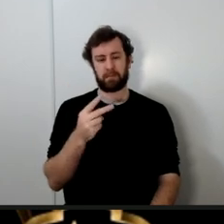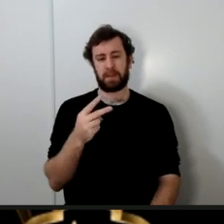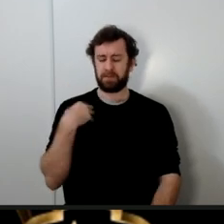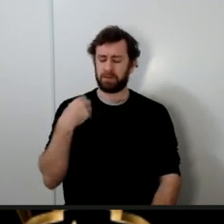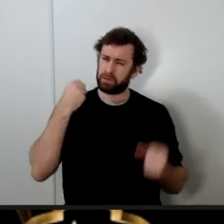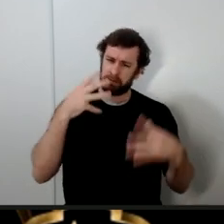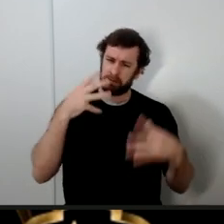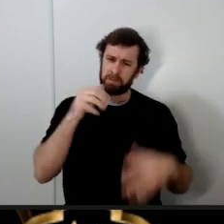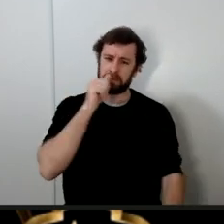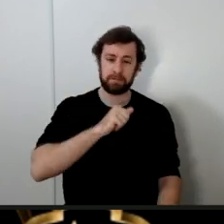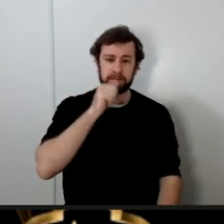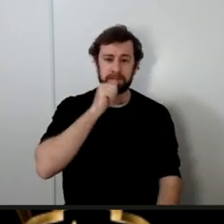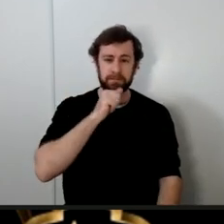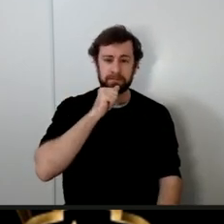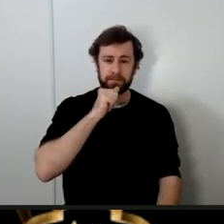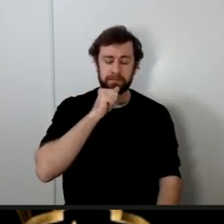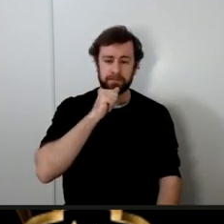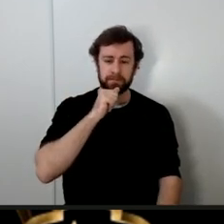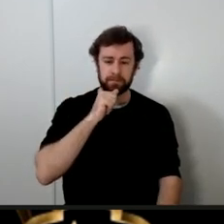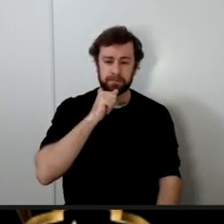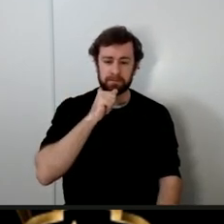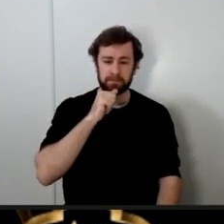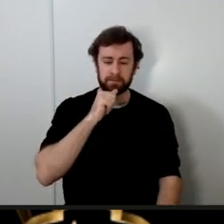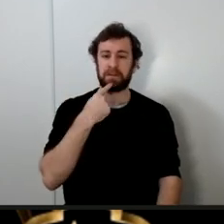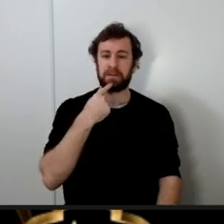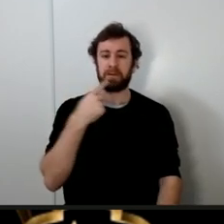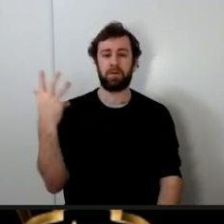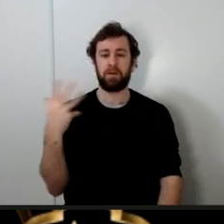says Ya Rasul Allah